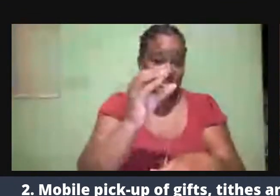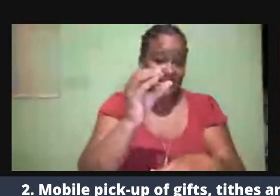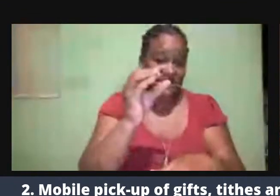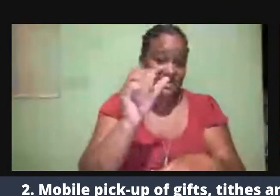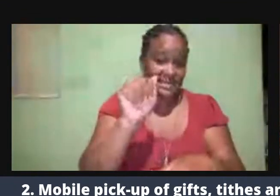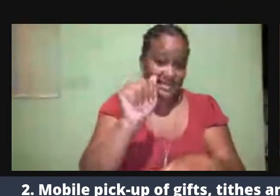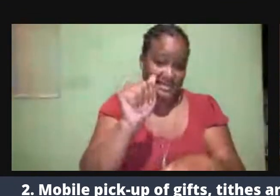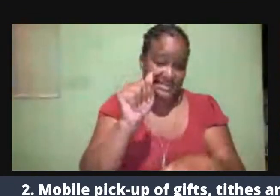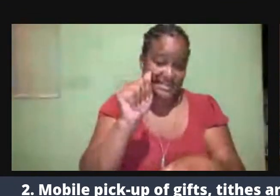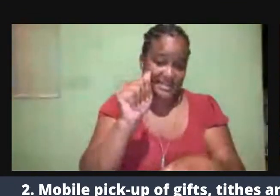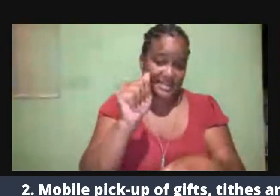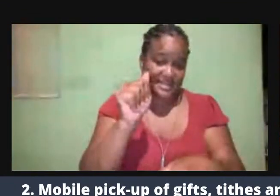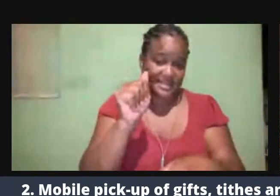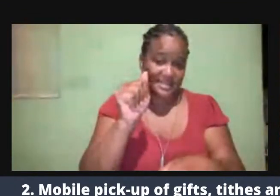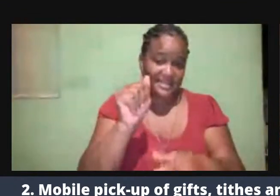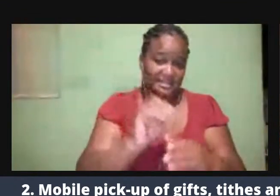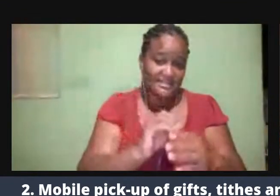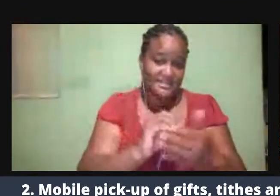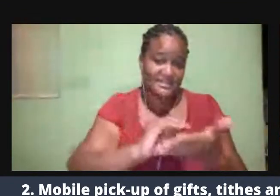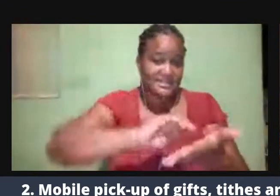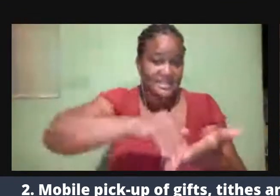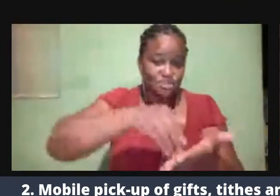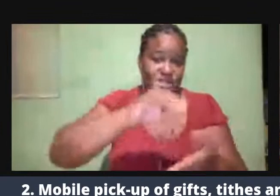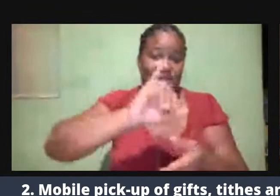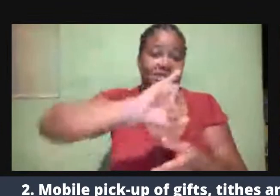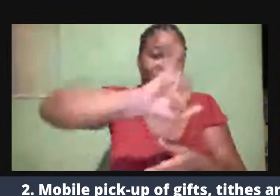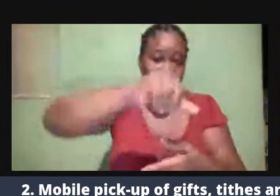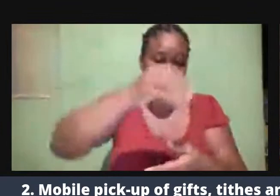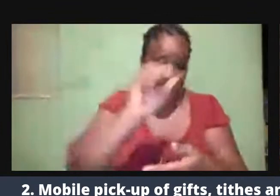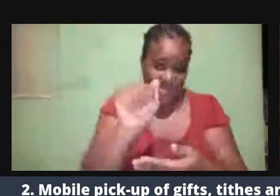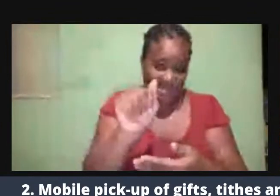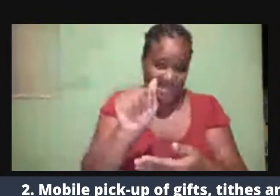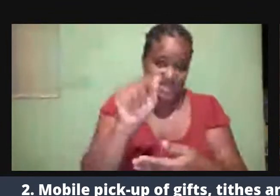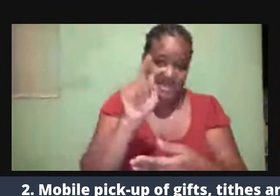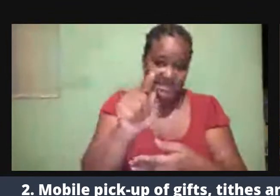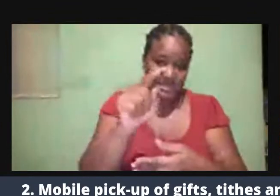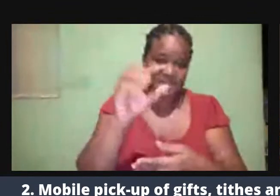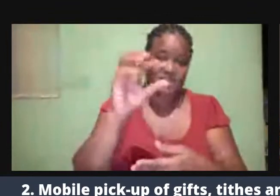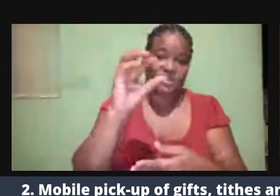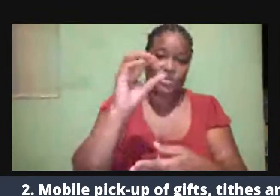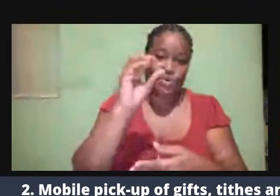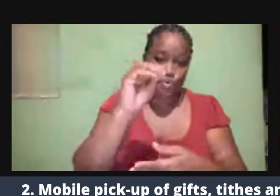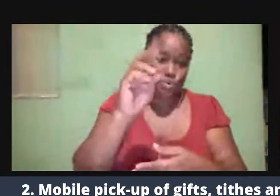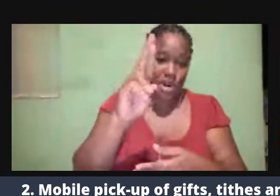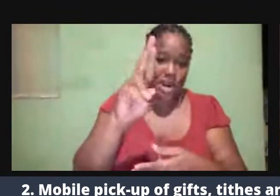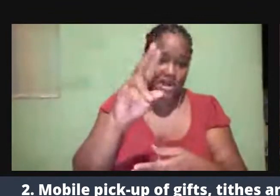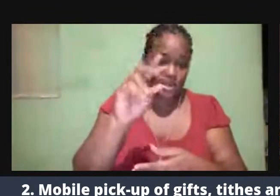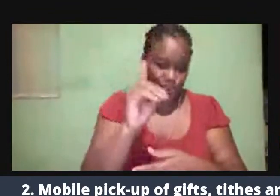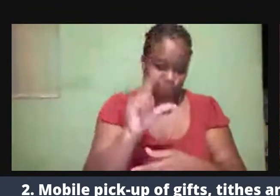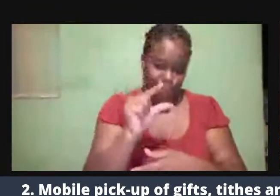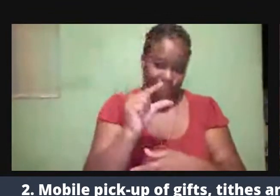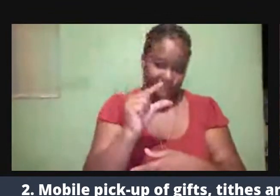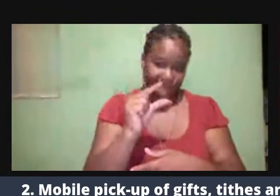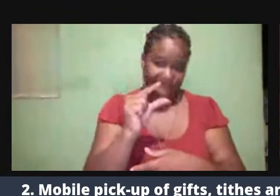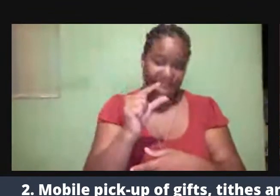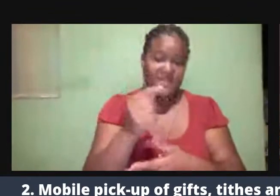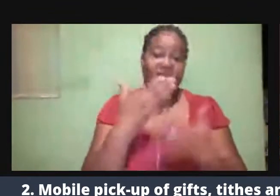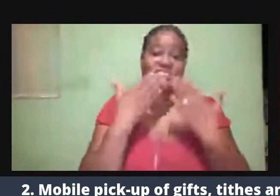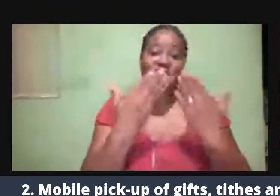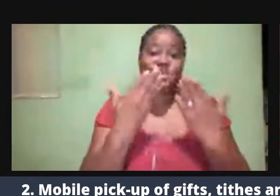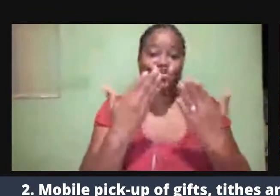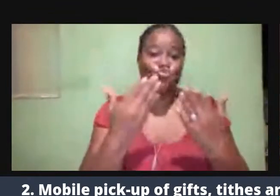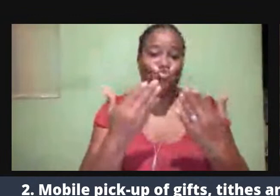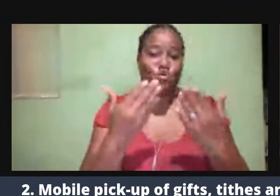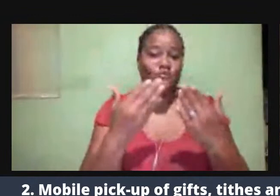.centralja.org. Yes. Thank you very much for this